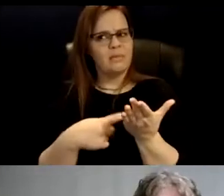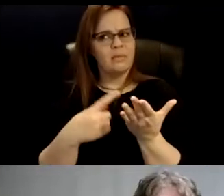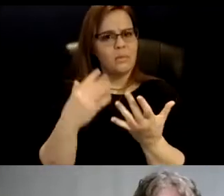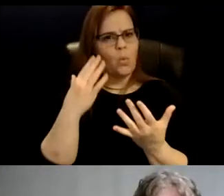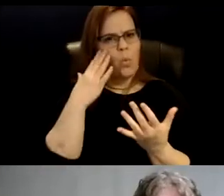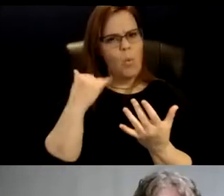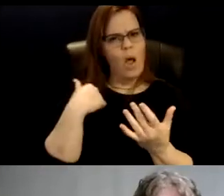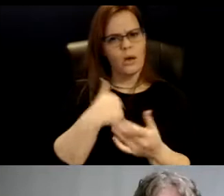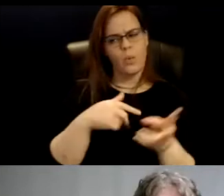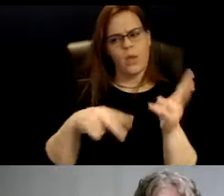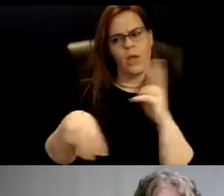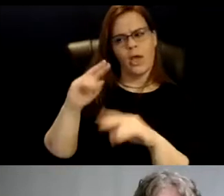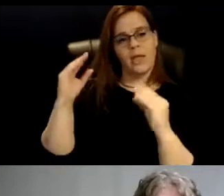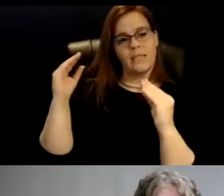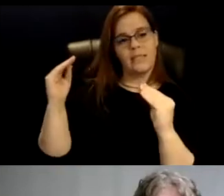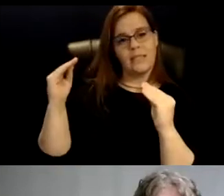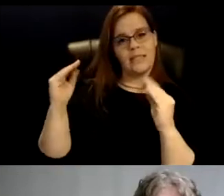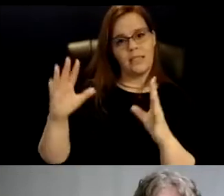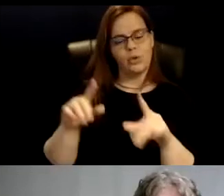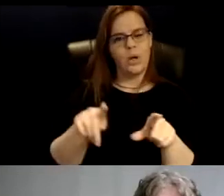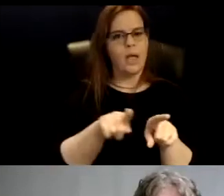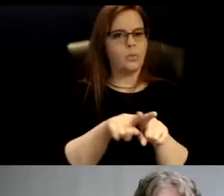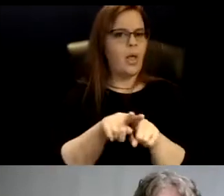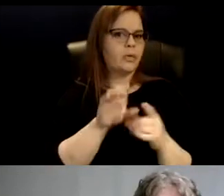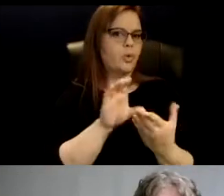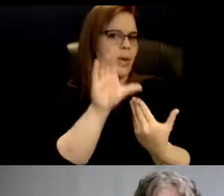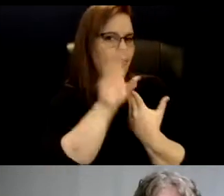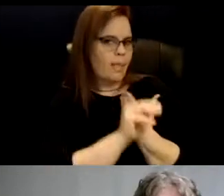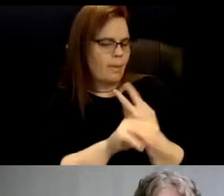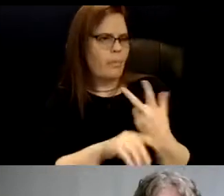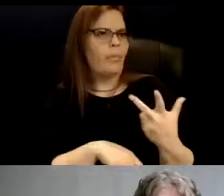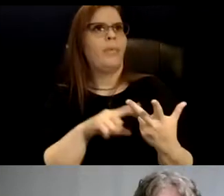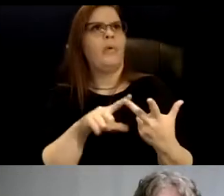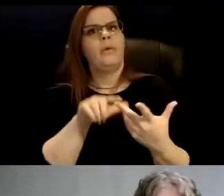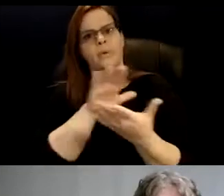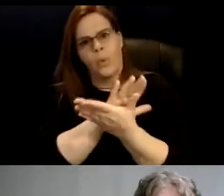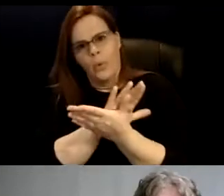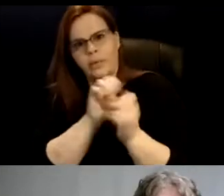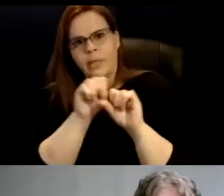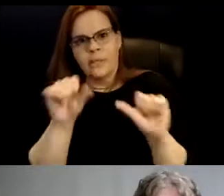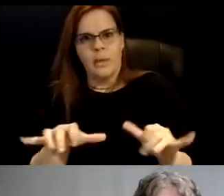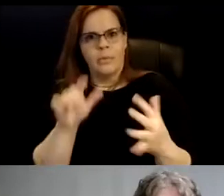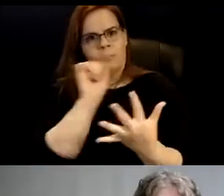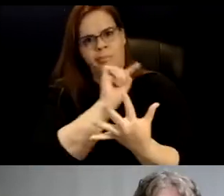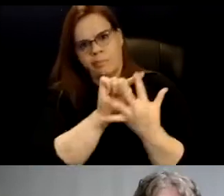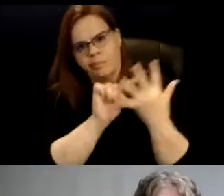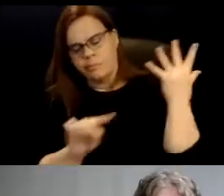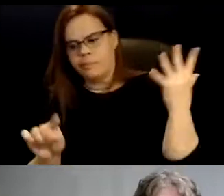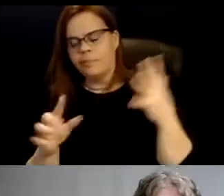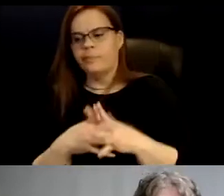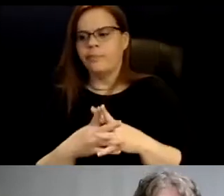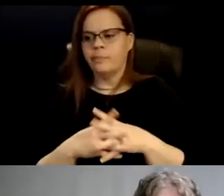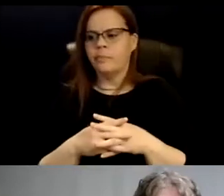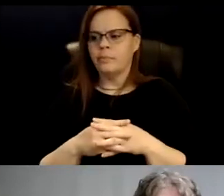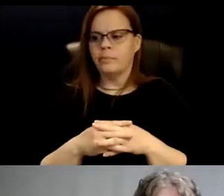teachers as well as the curriculum, as well as the school systems and all these things. You know, I always say it's really